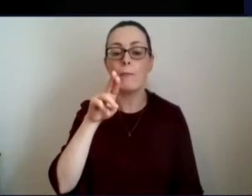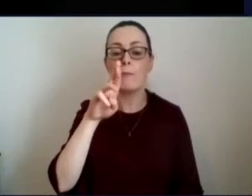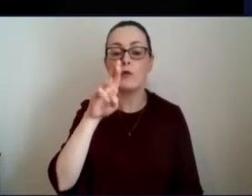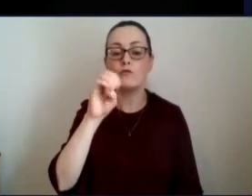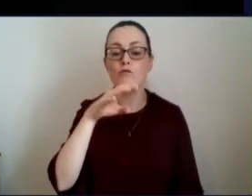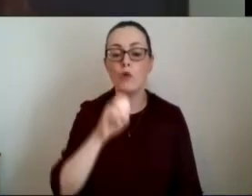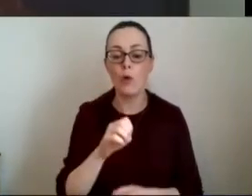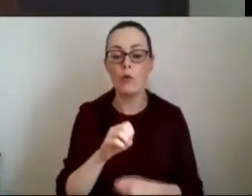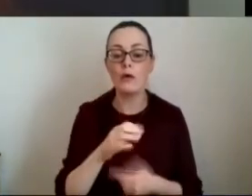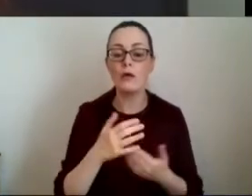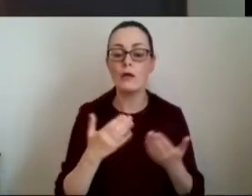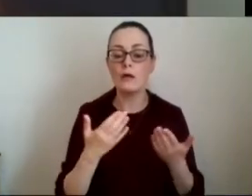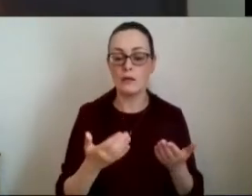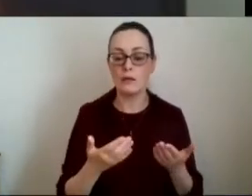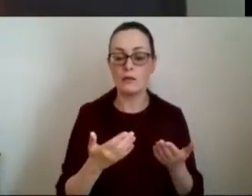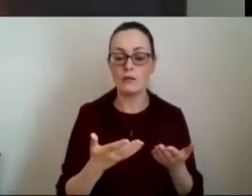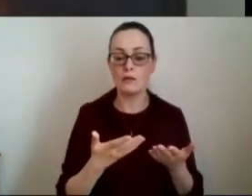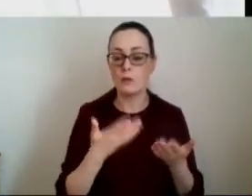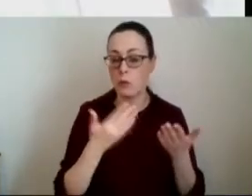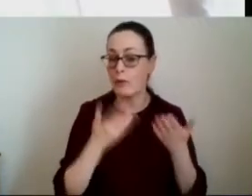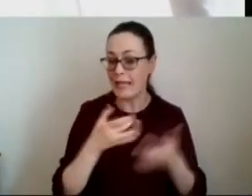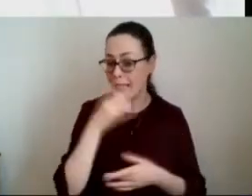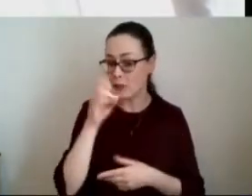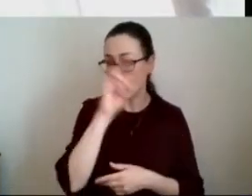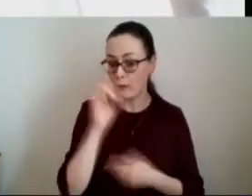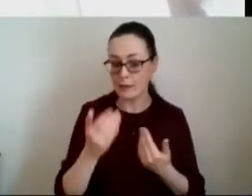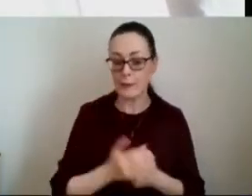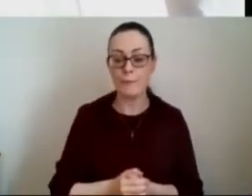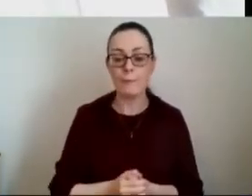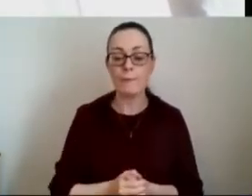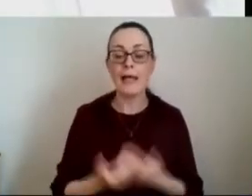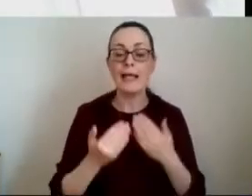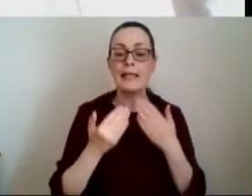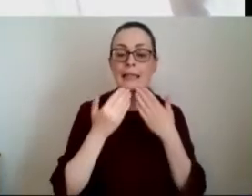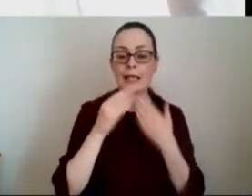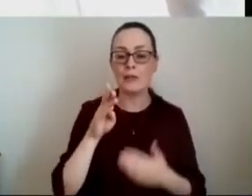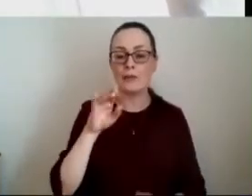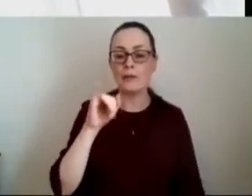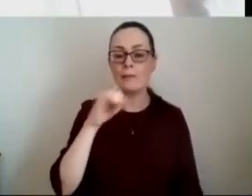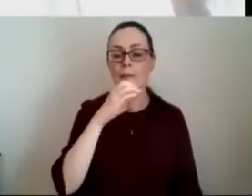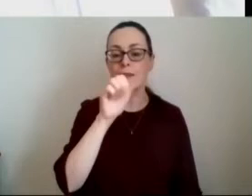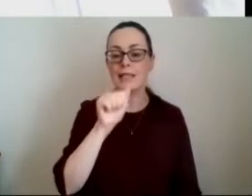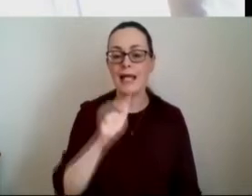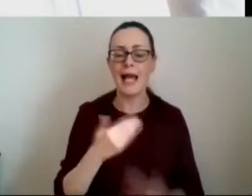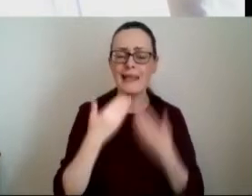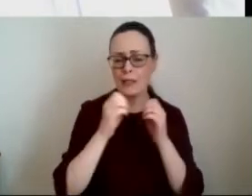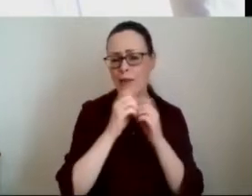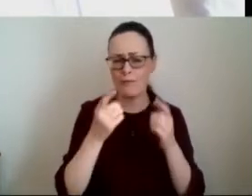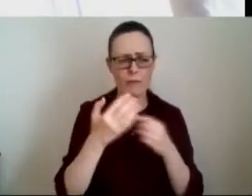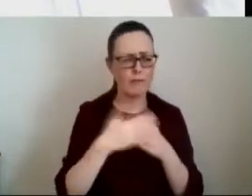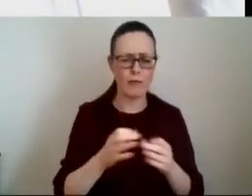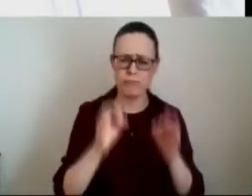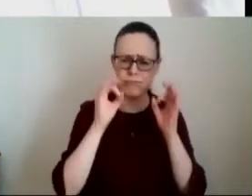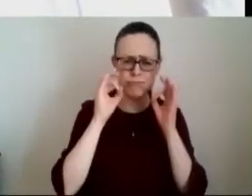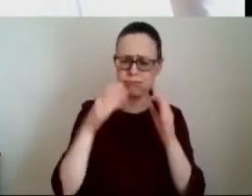i want to go to you now evelyn please to ask your question to the panel thank you priscilla and thank you everyone and for a fantastic session